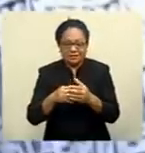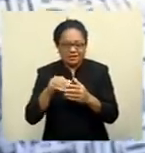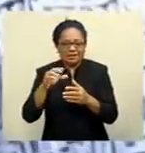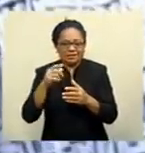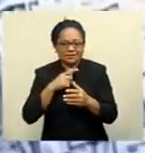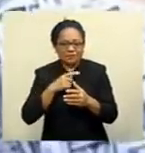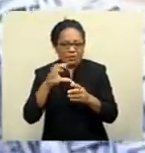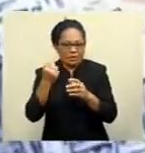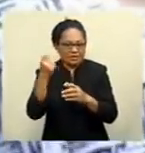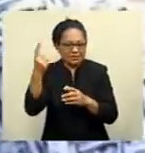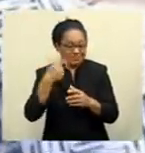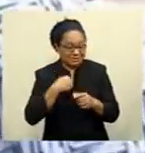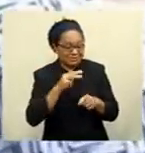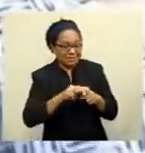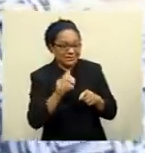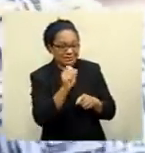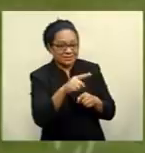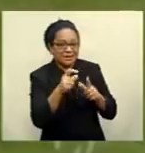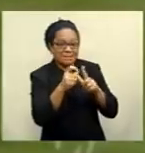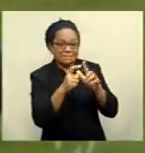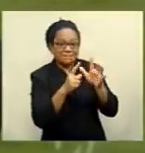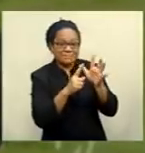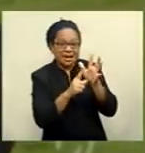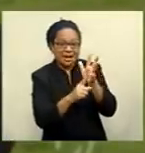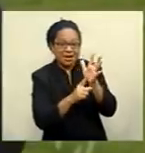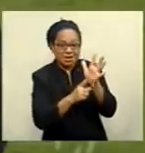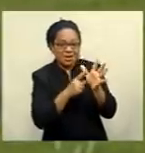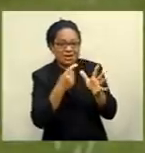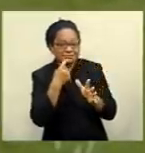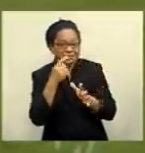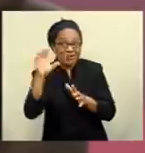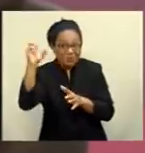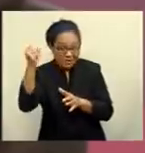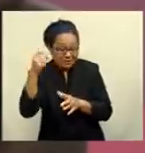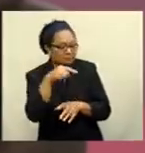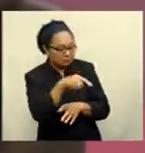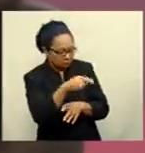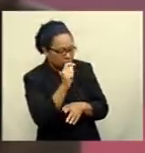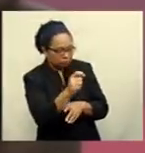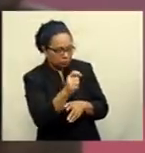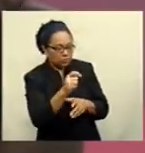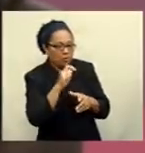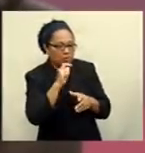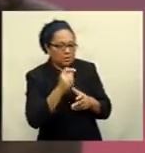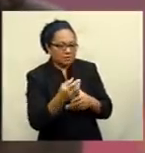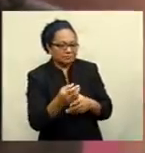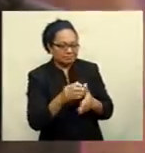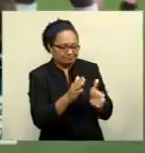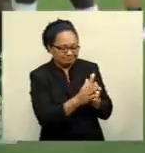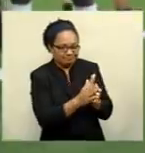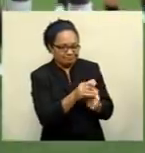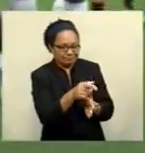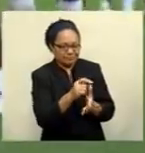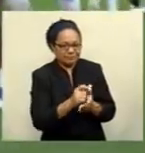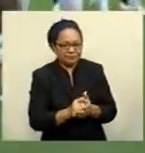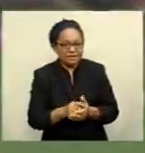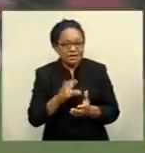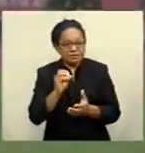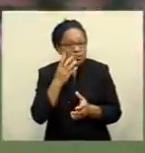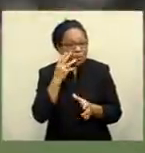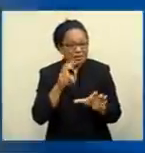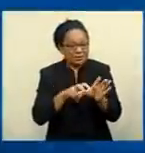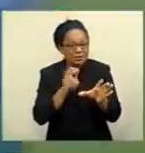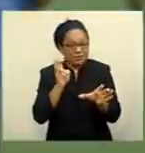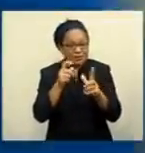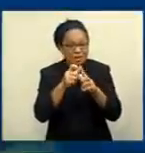and said, look, you know, this is part of you as well, mate. is what you... After Ranisi Nukula left, it was up to the management to put together